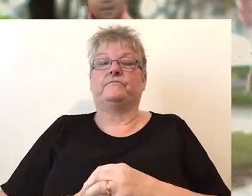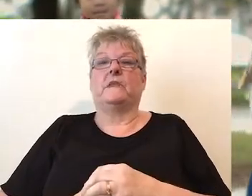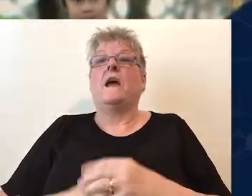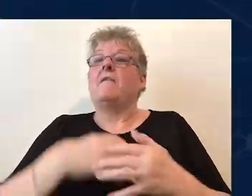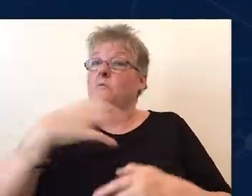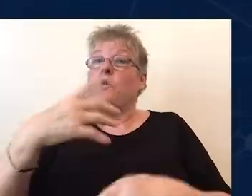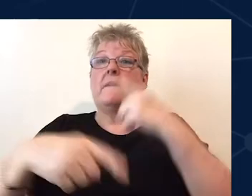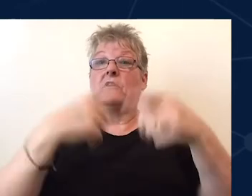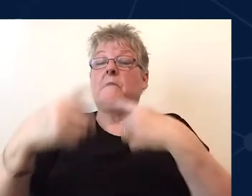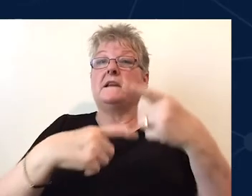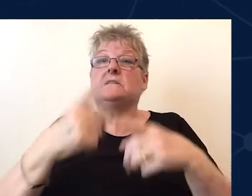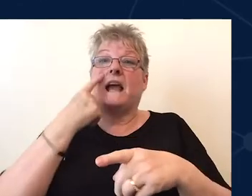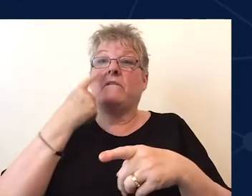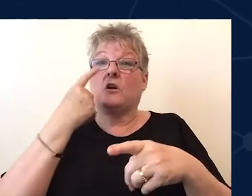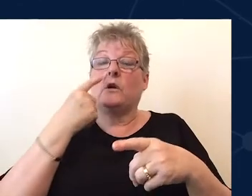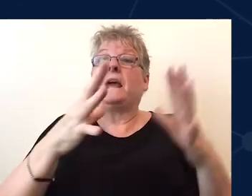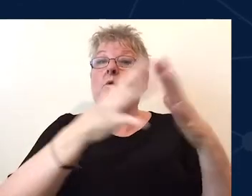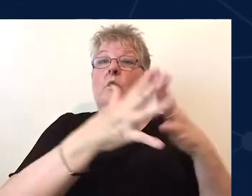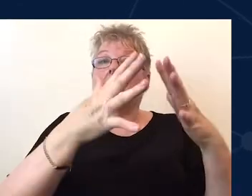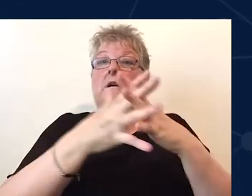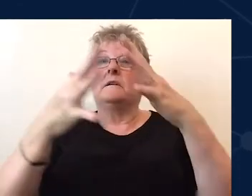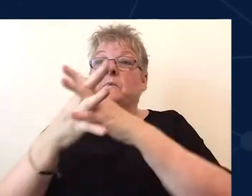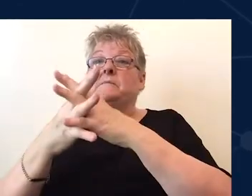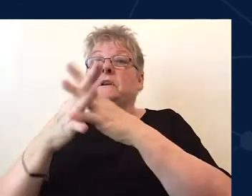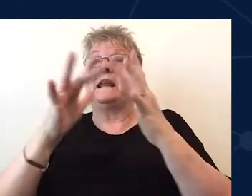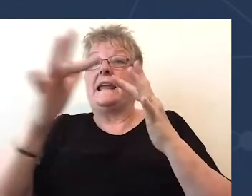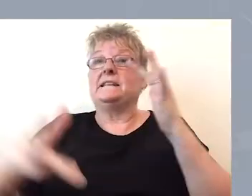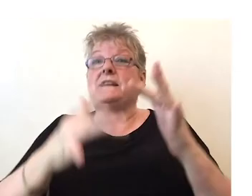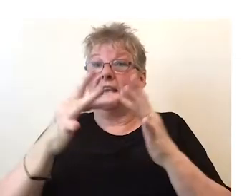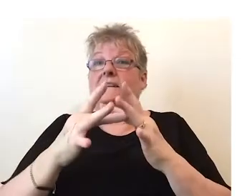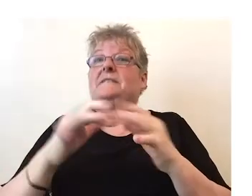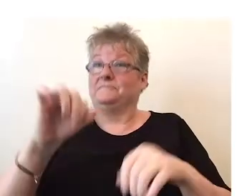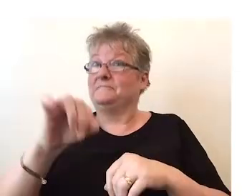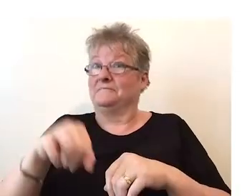For more information about the disability standards visit our website.